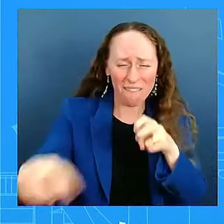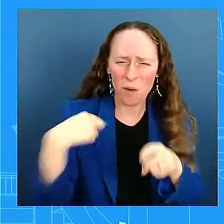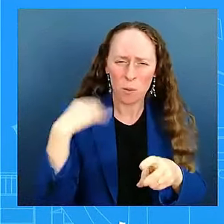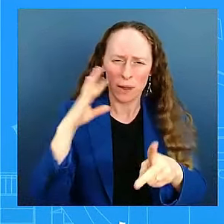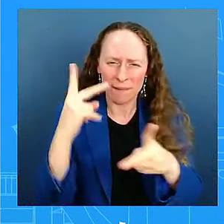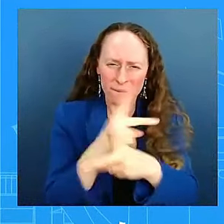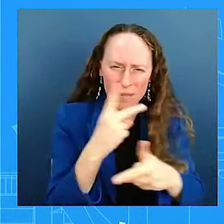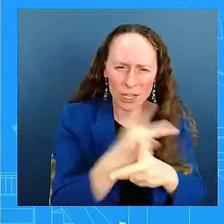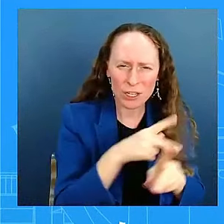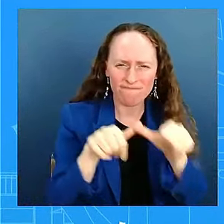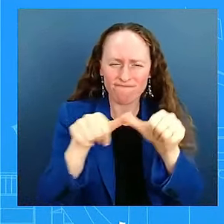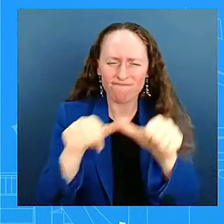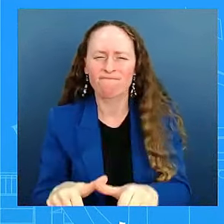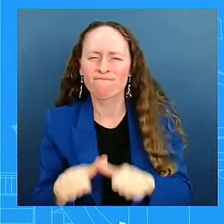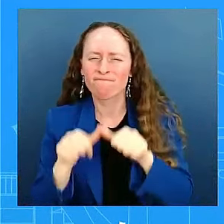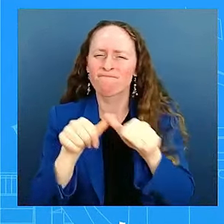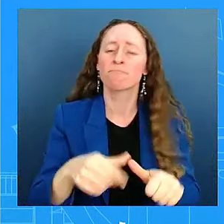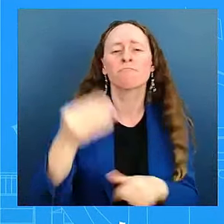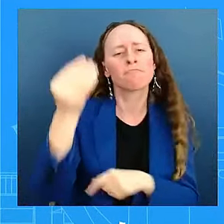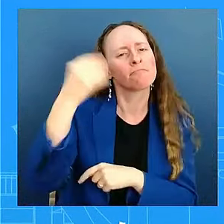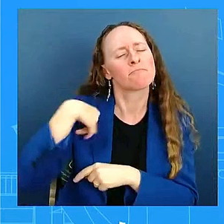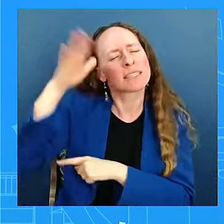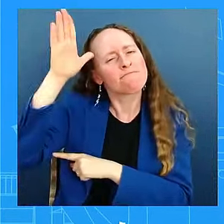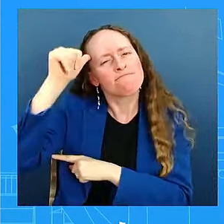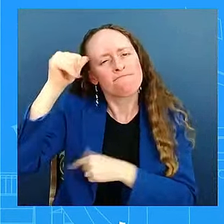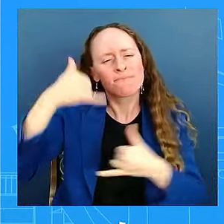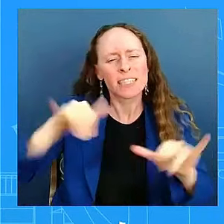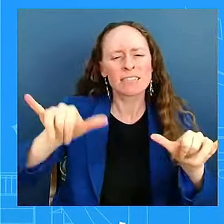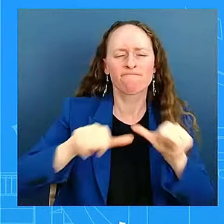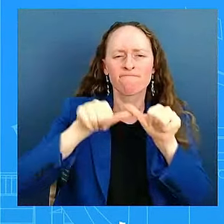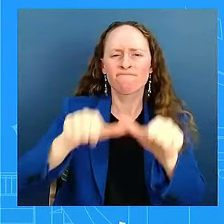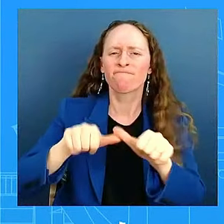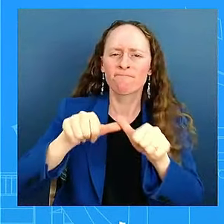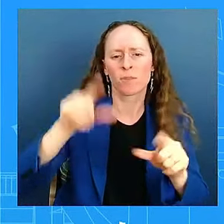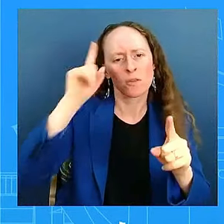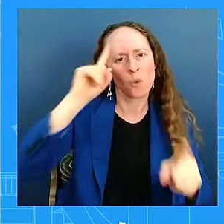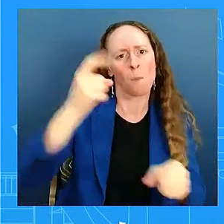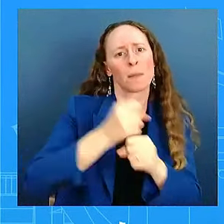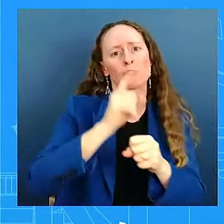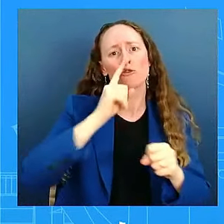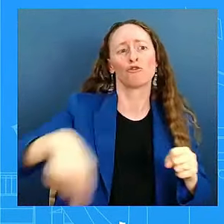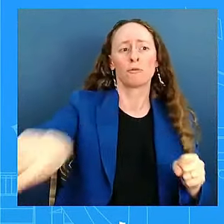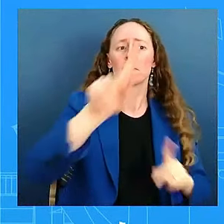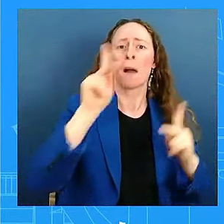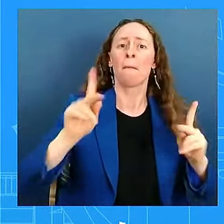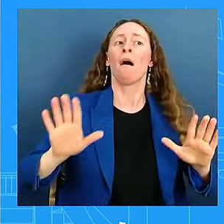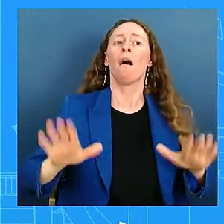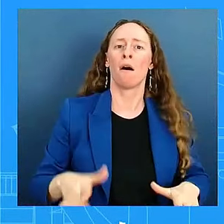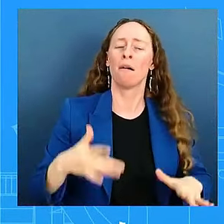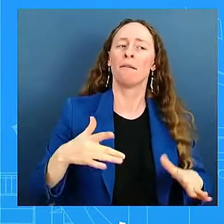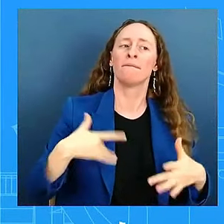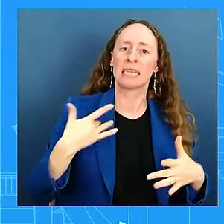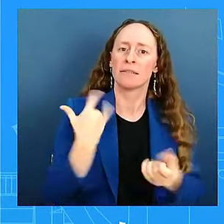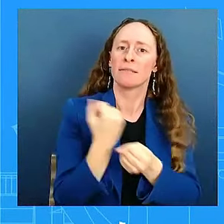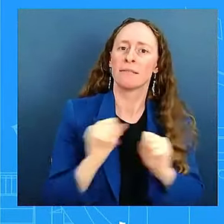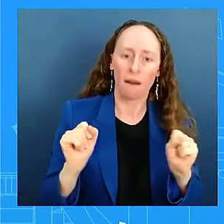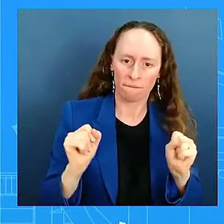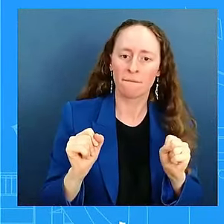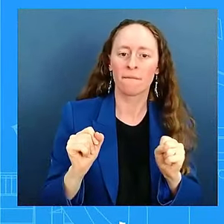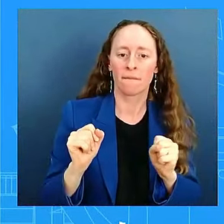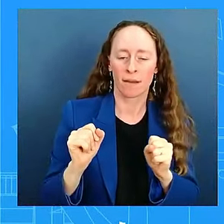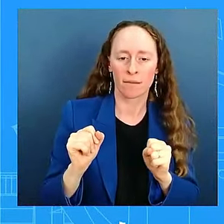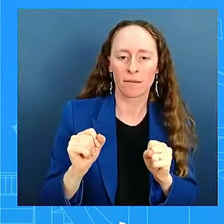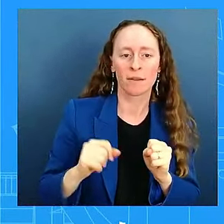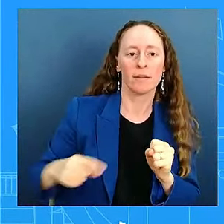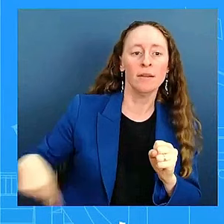efforts to ensure the safety and security of all. And as Karine pointed out, we will be there for the